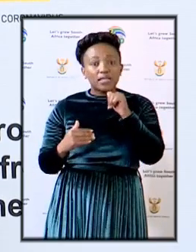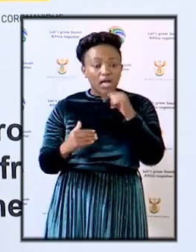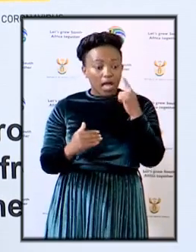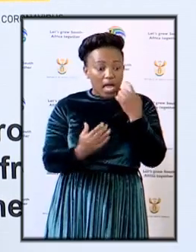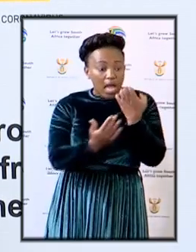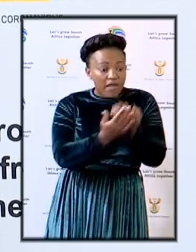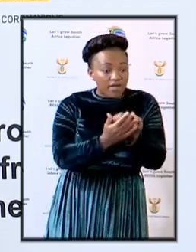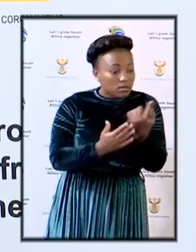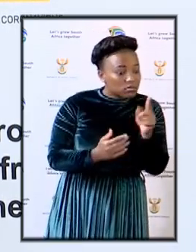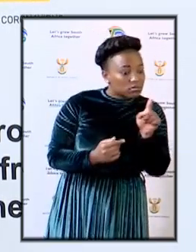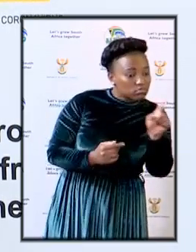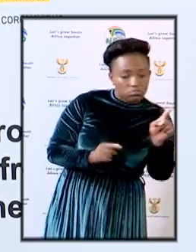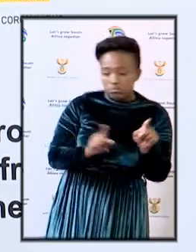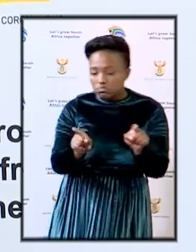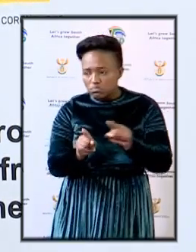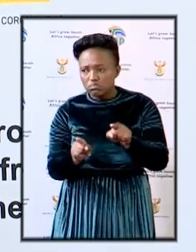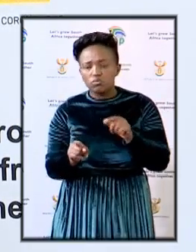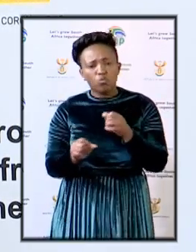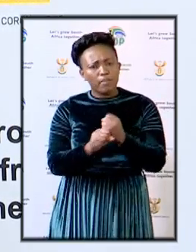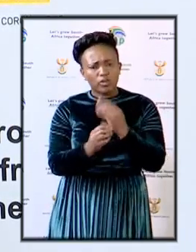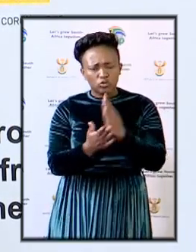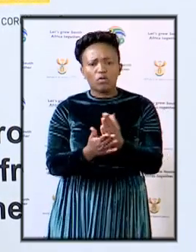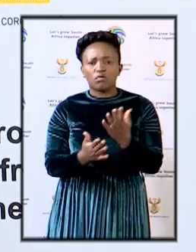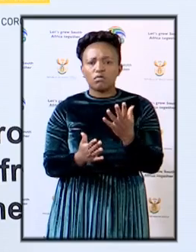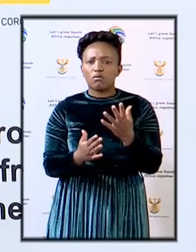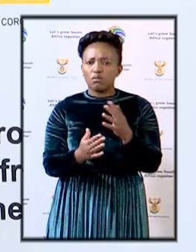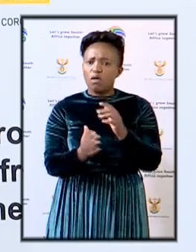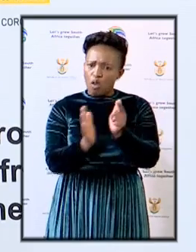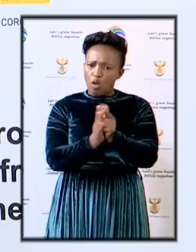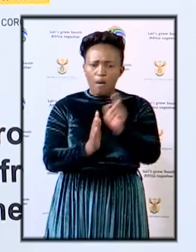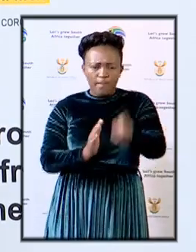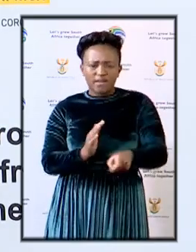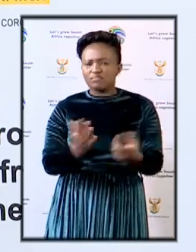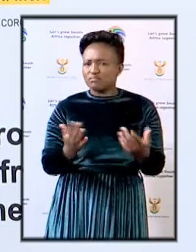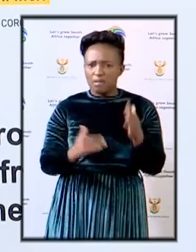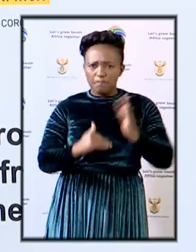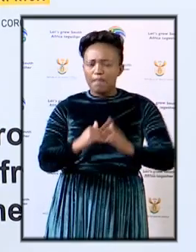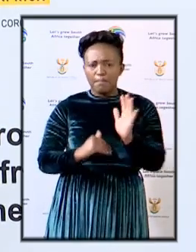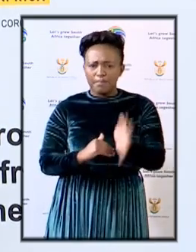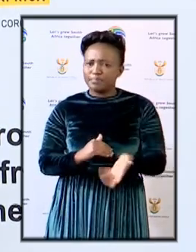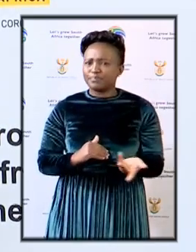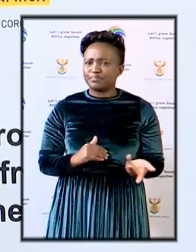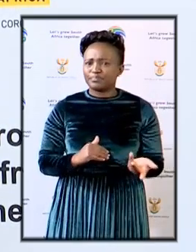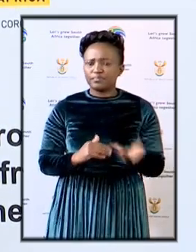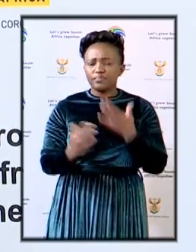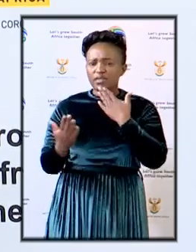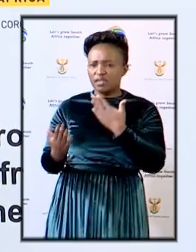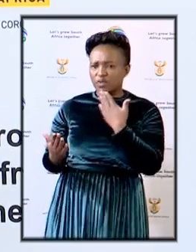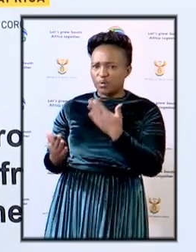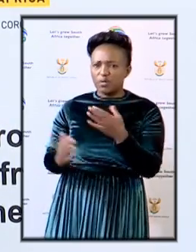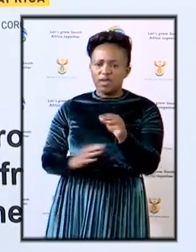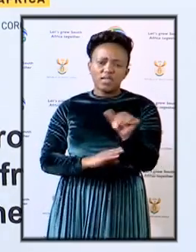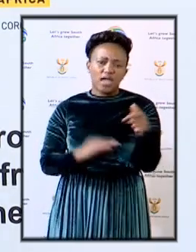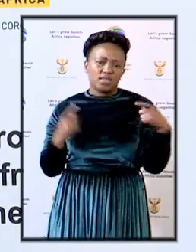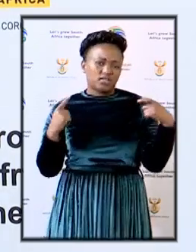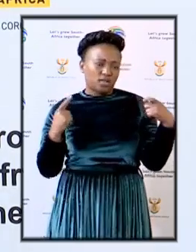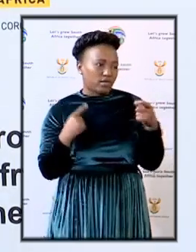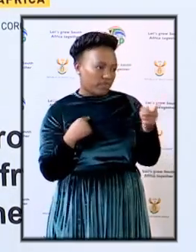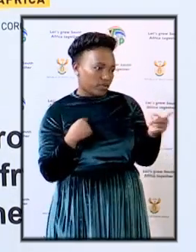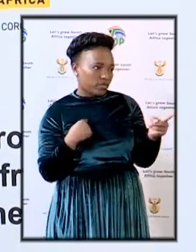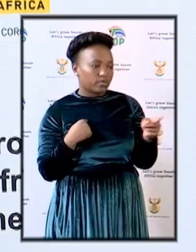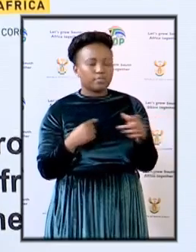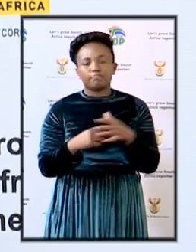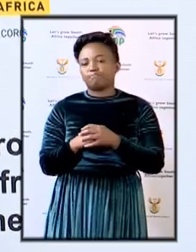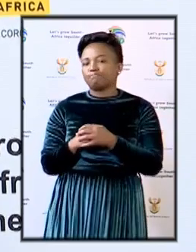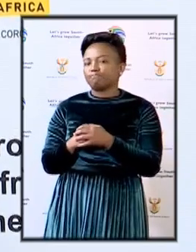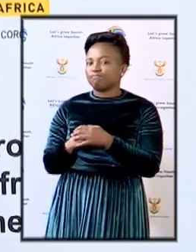us we will ensure that you know the rule of law prevails thank you general the other questions I think